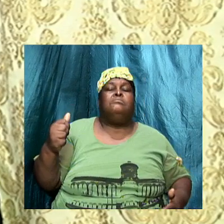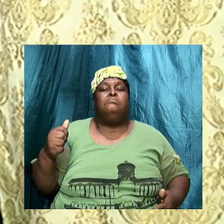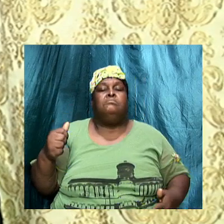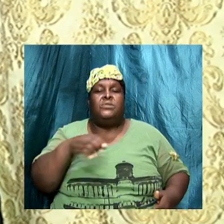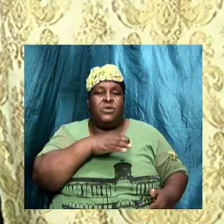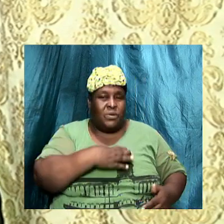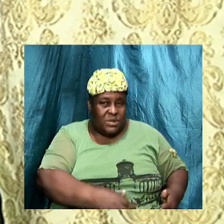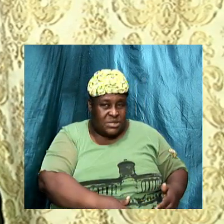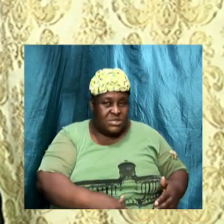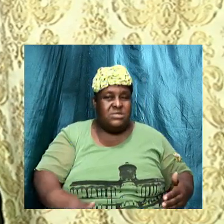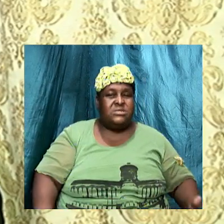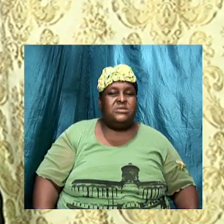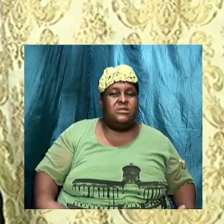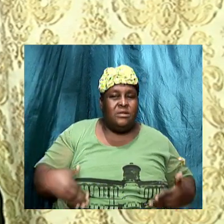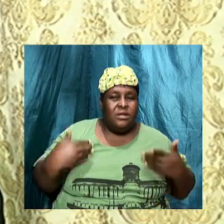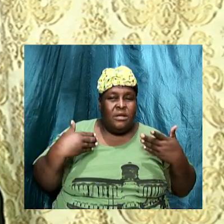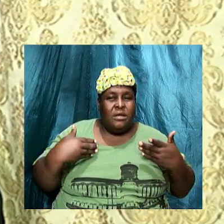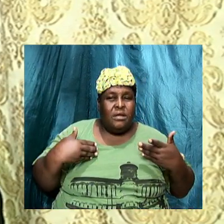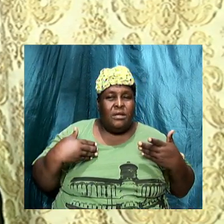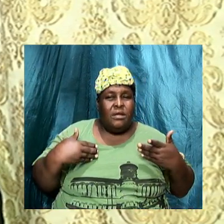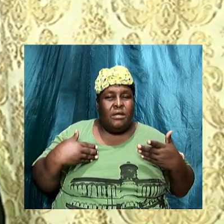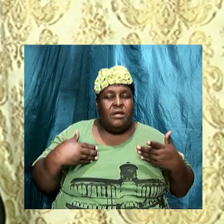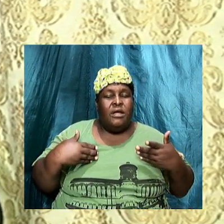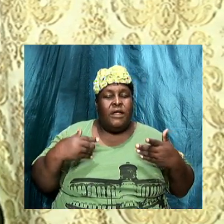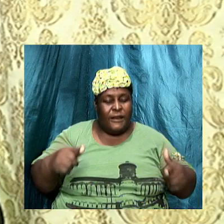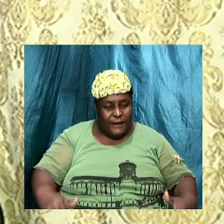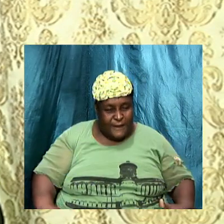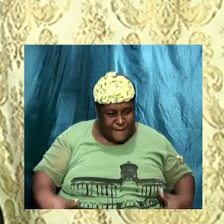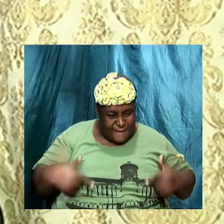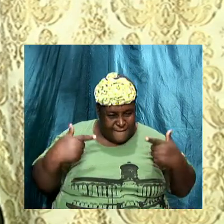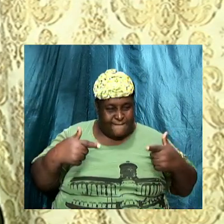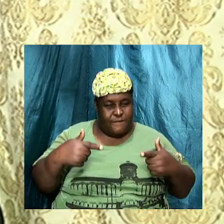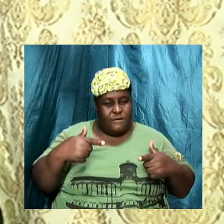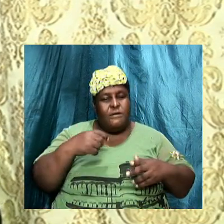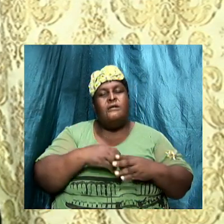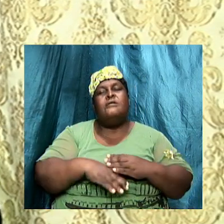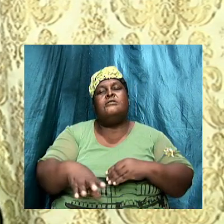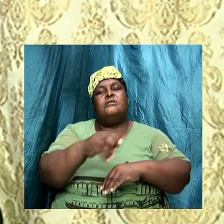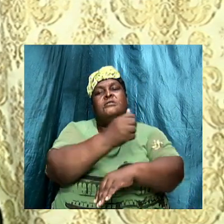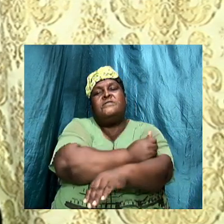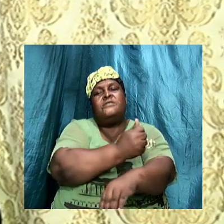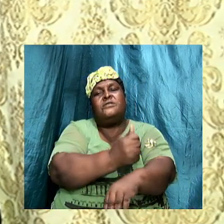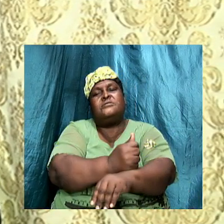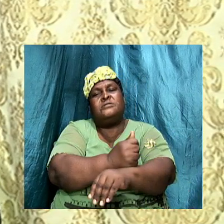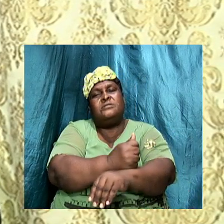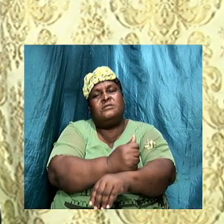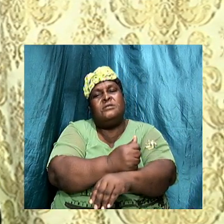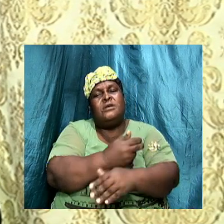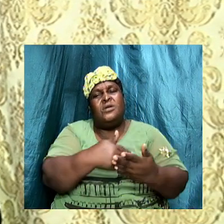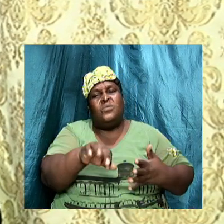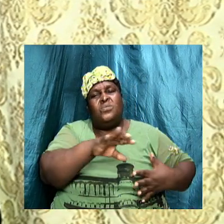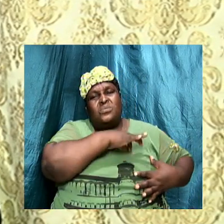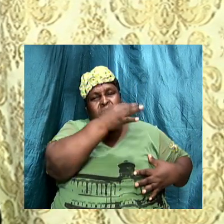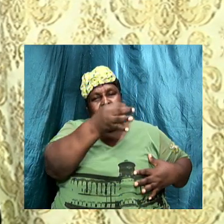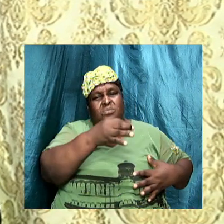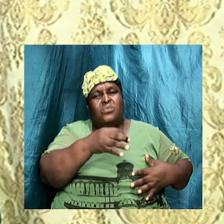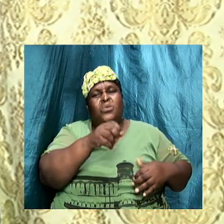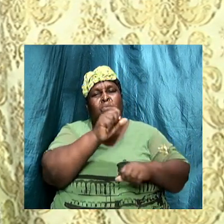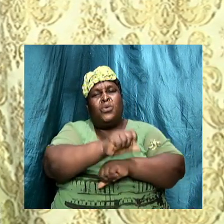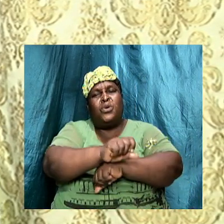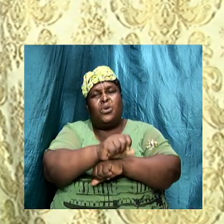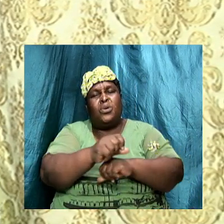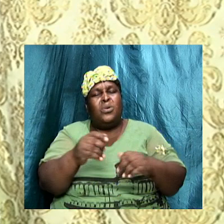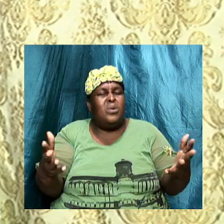We'll find that we will have more power in the Holy Ghost to operate and to do what the Holy Ghost wants us to do.